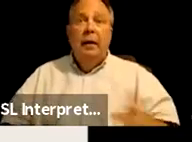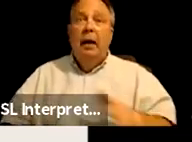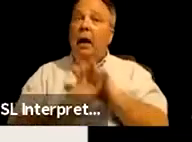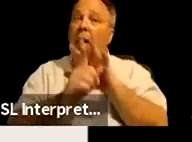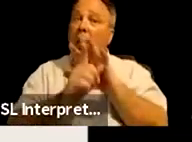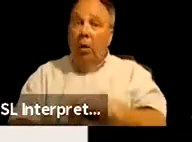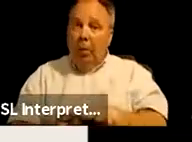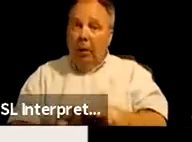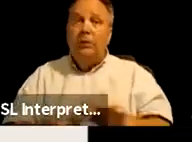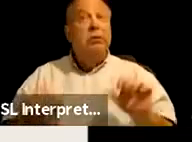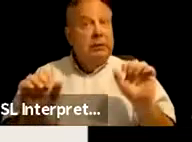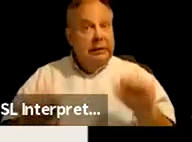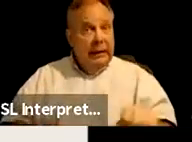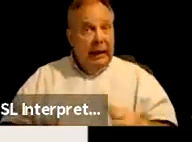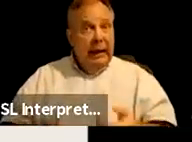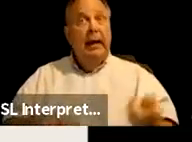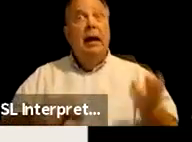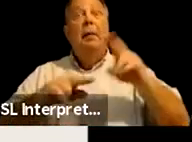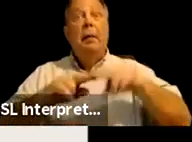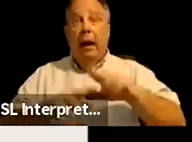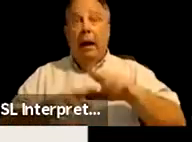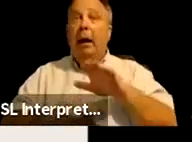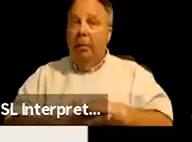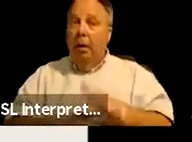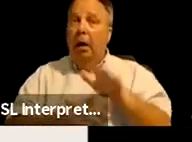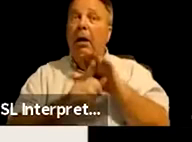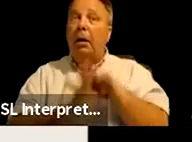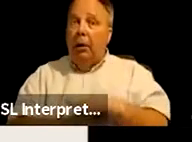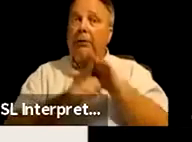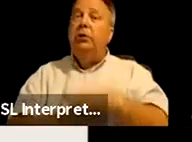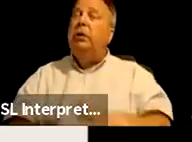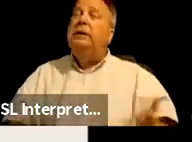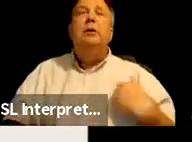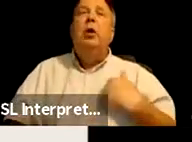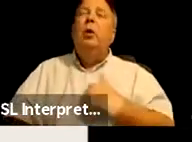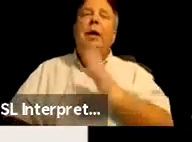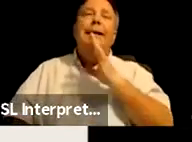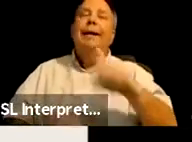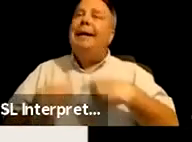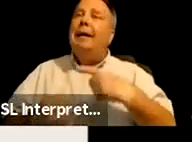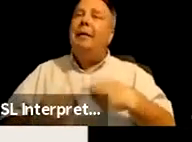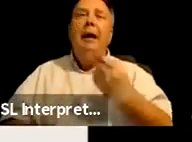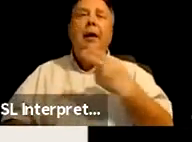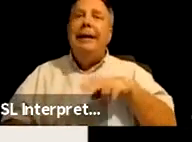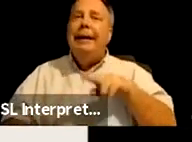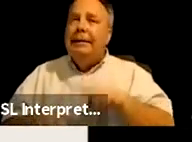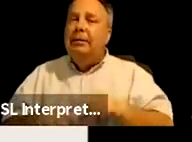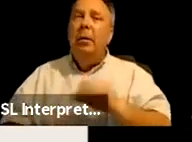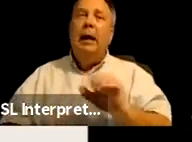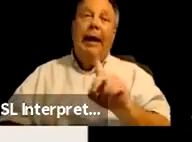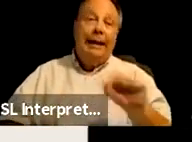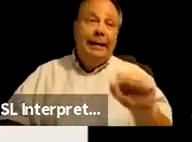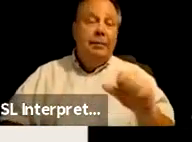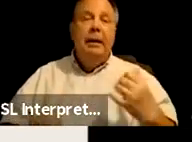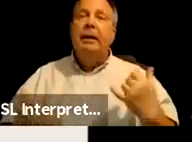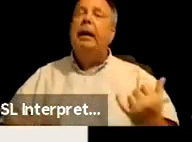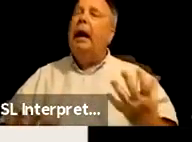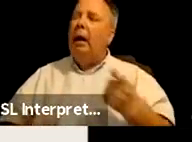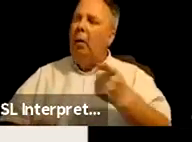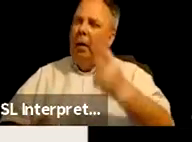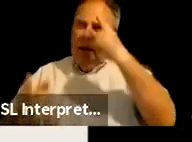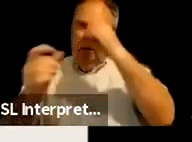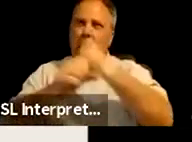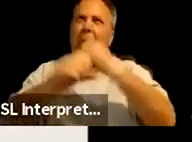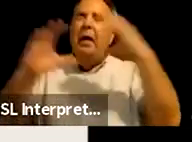can pile upon oppression. So when we talk about indigeneity and disability today, I want you to think